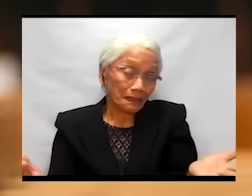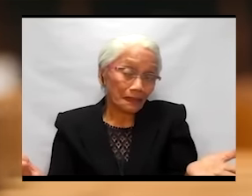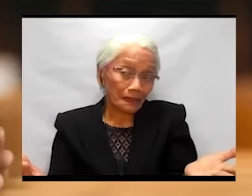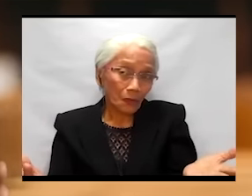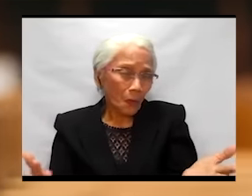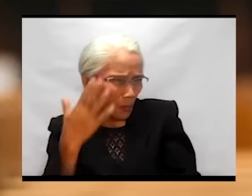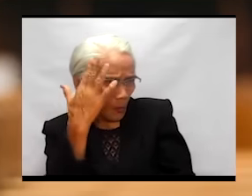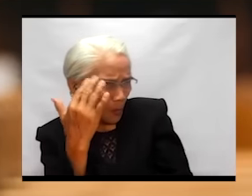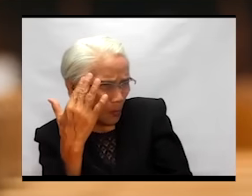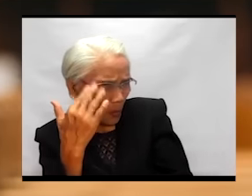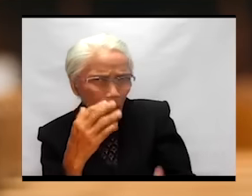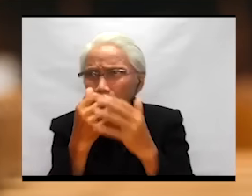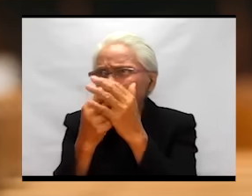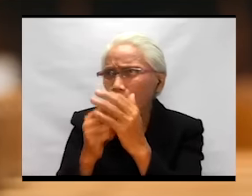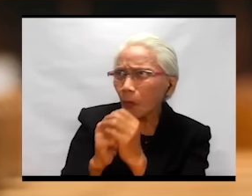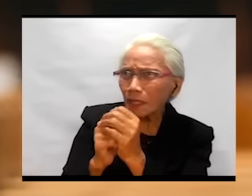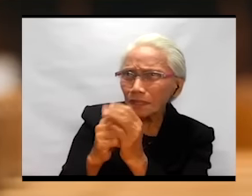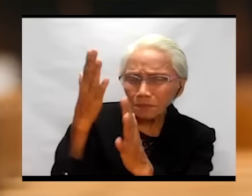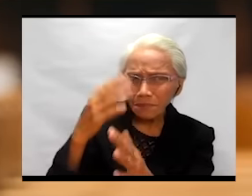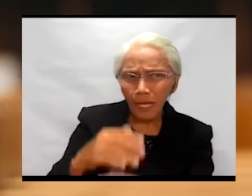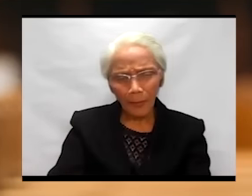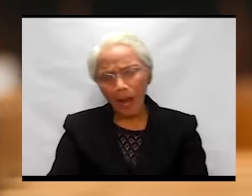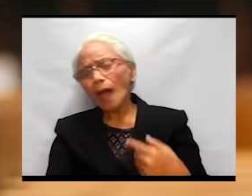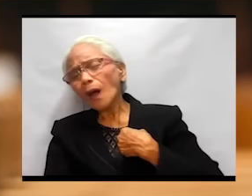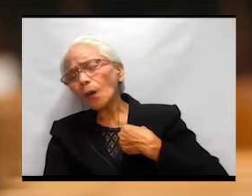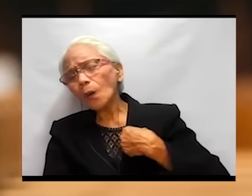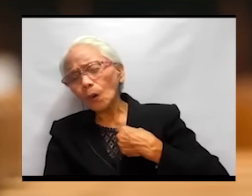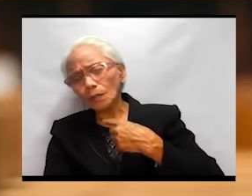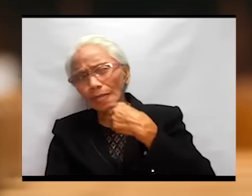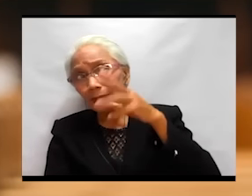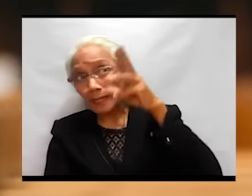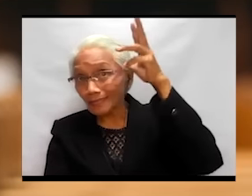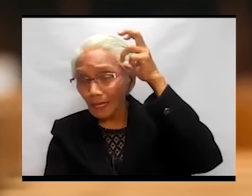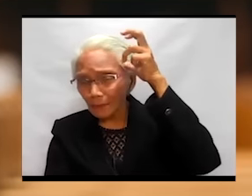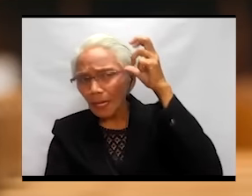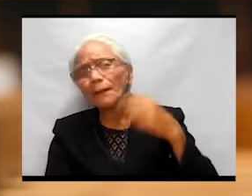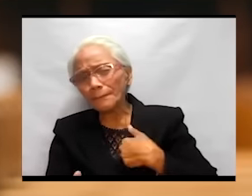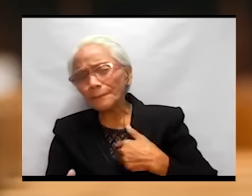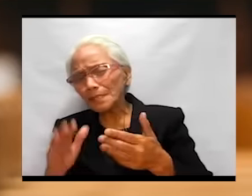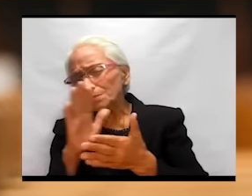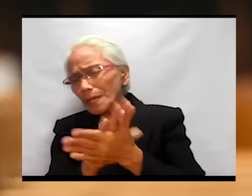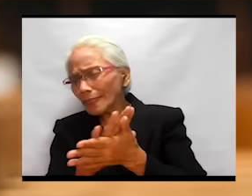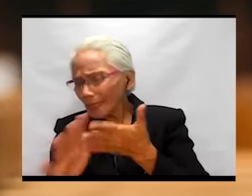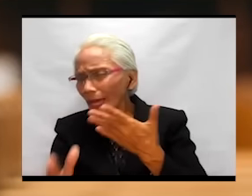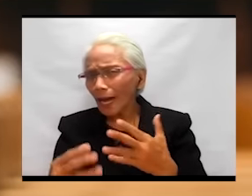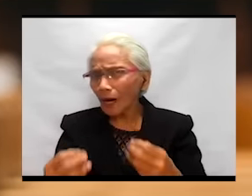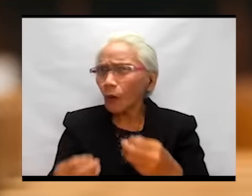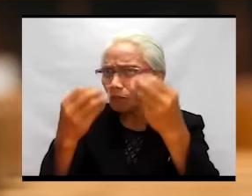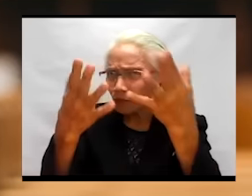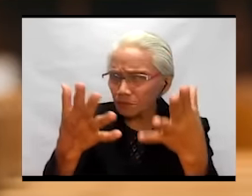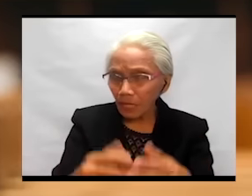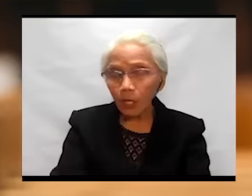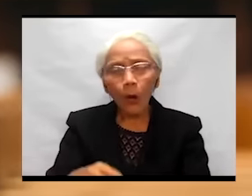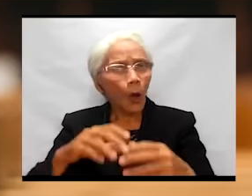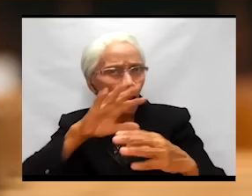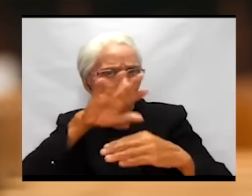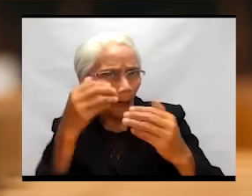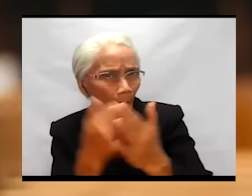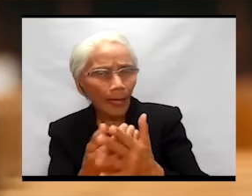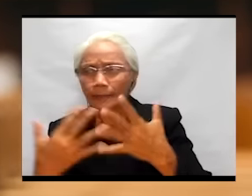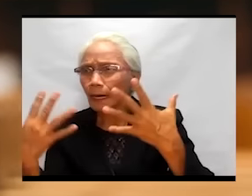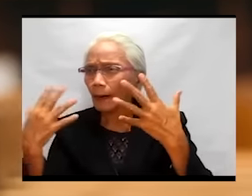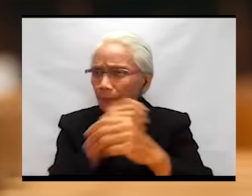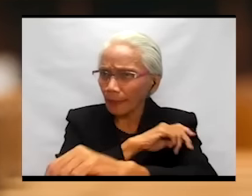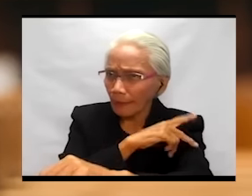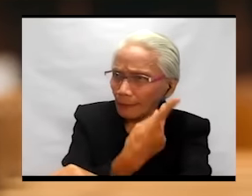Why worship Him? Ako, mas maganda ako ang aking offer sa iyo. Lahat ng